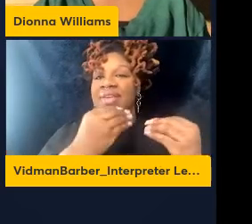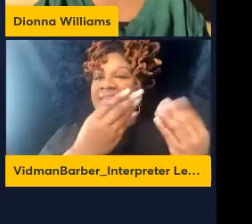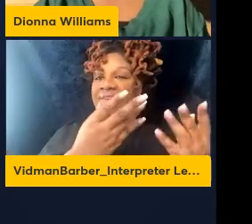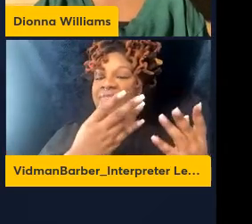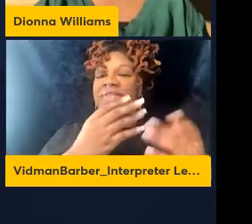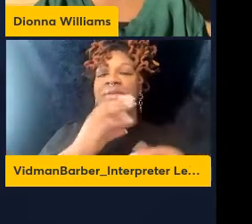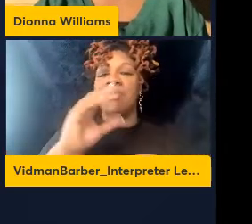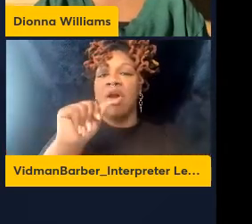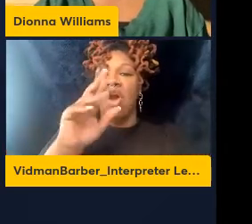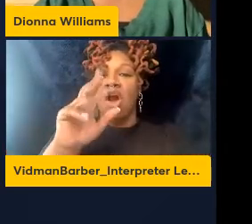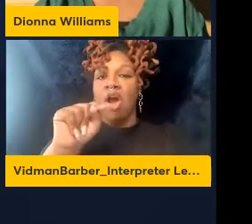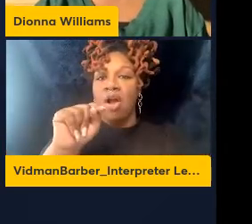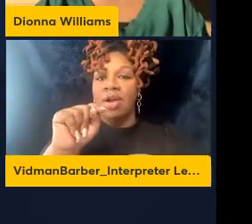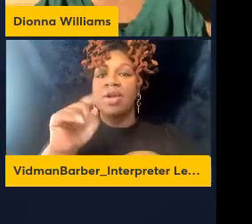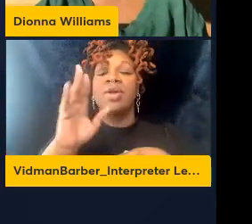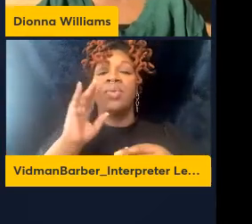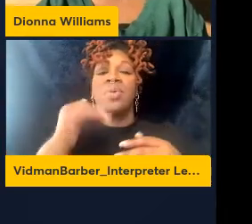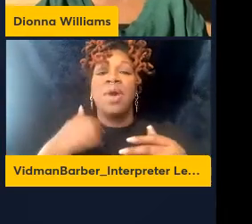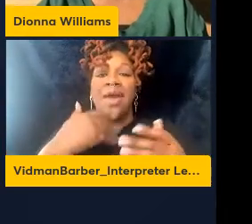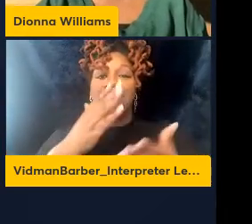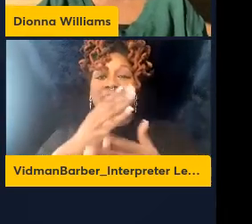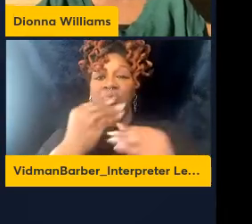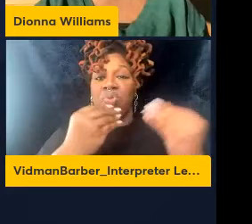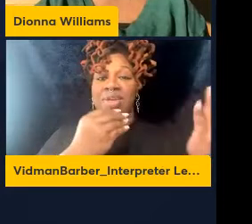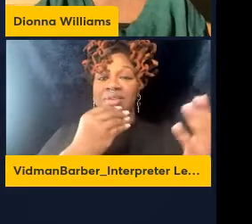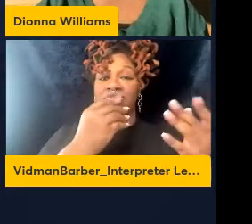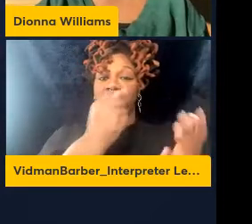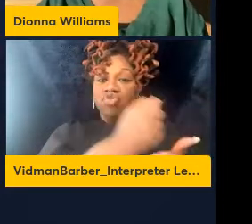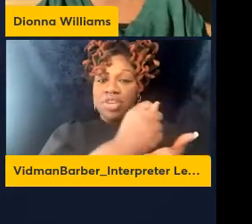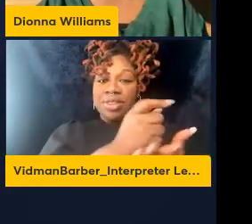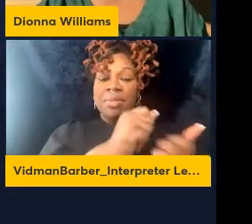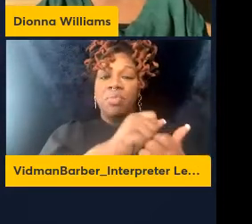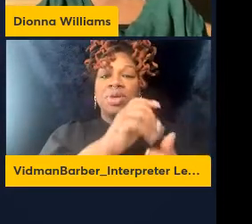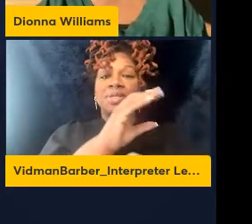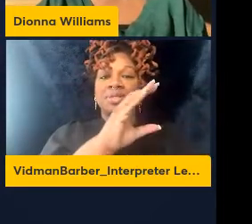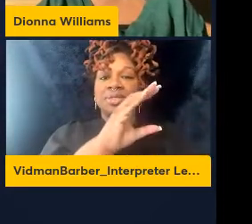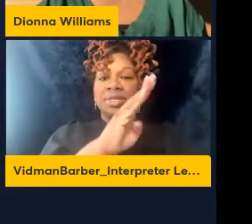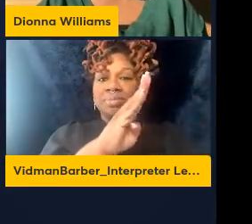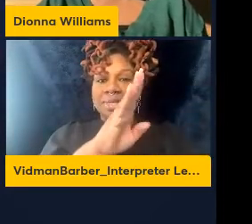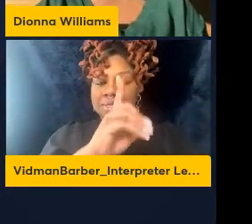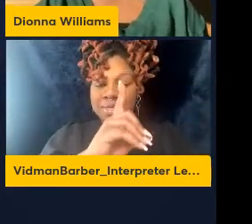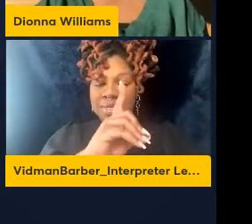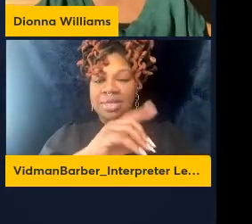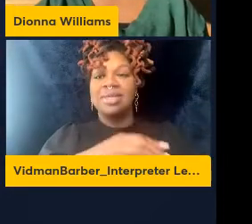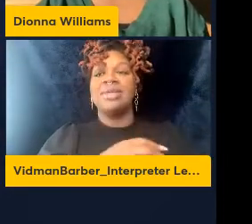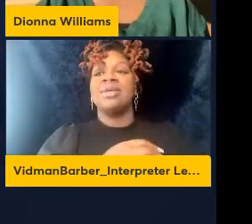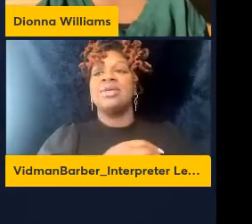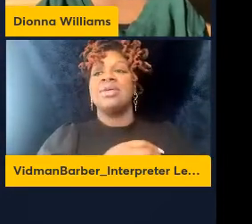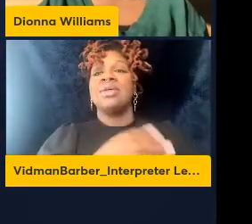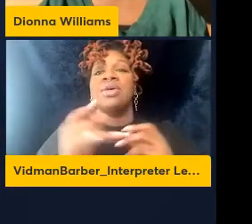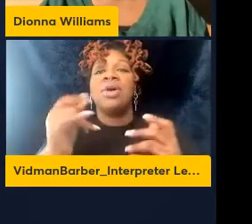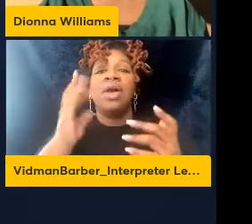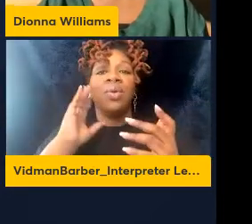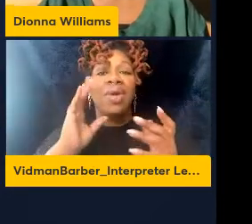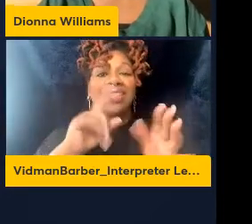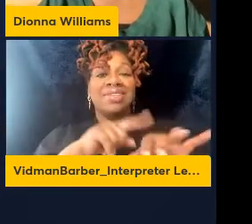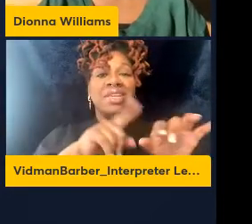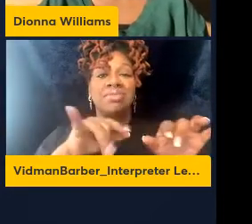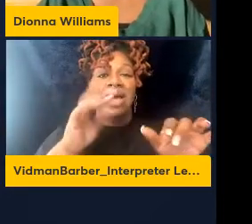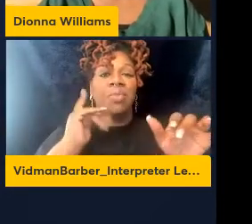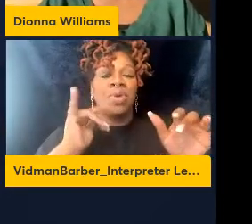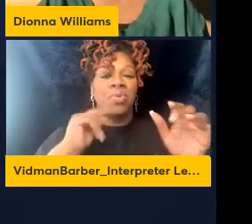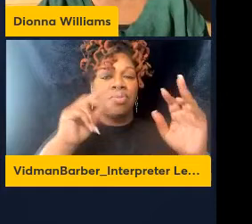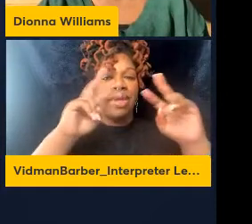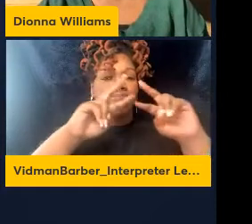taking hazard markers longitudinally, CSF longitudinally, and at a terminal time going into harvesting grain and looking to see how these macrophages